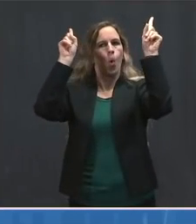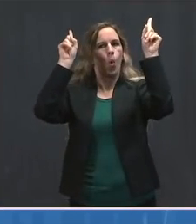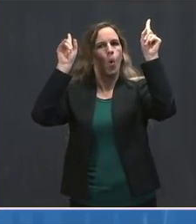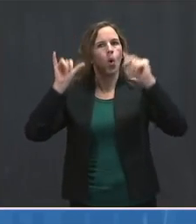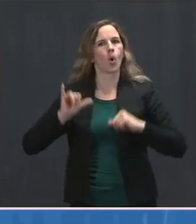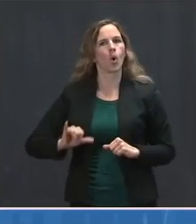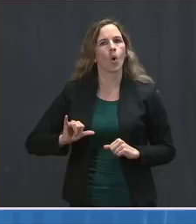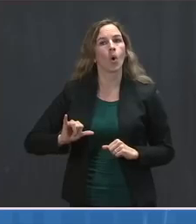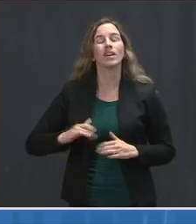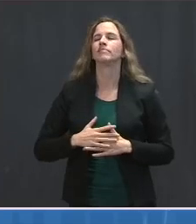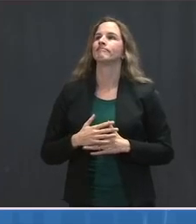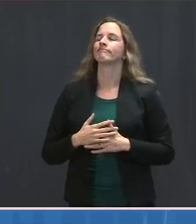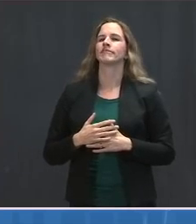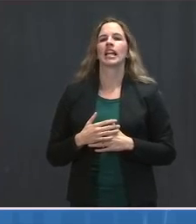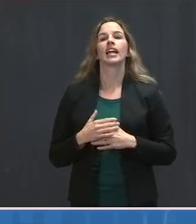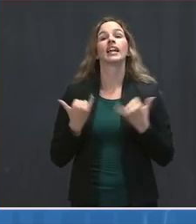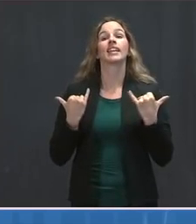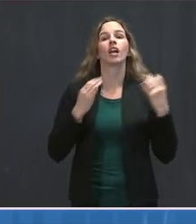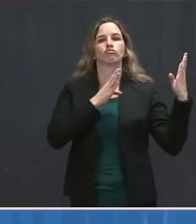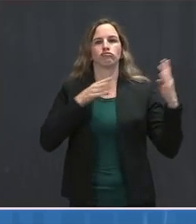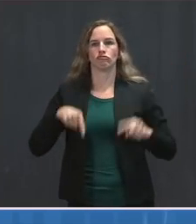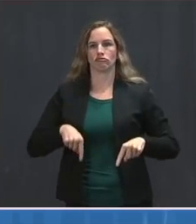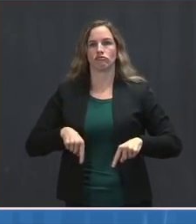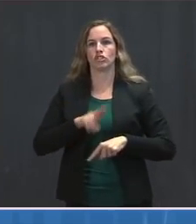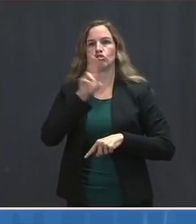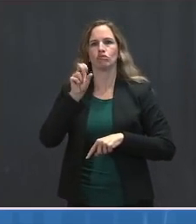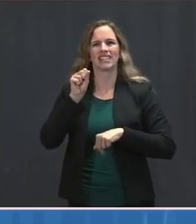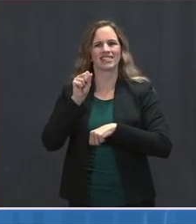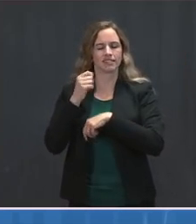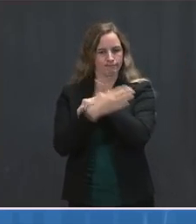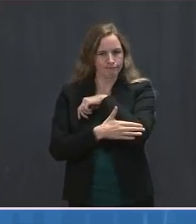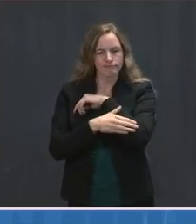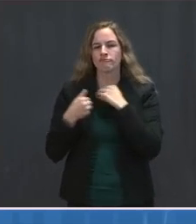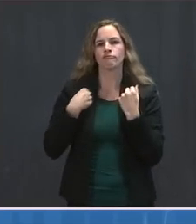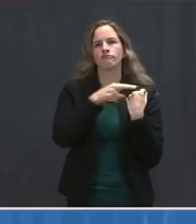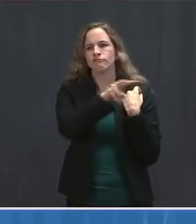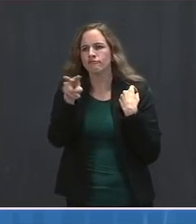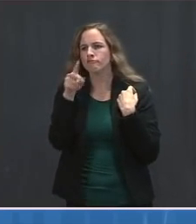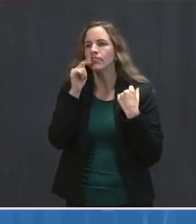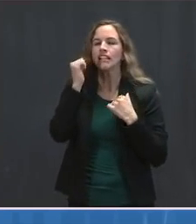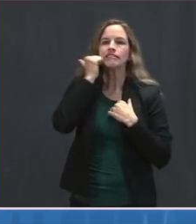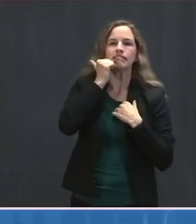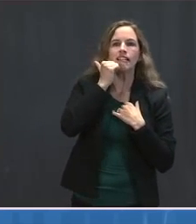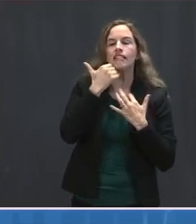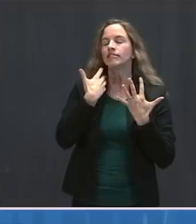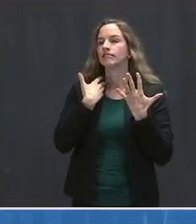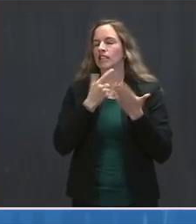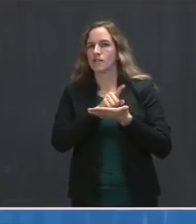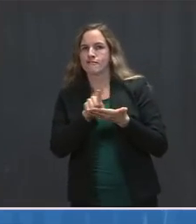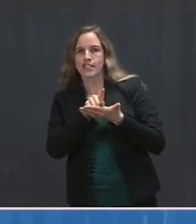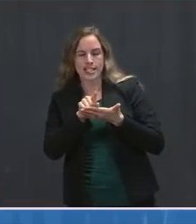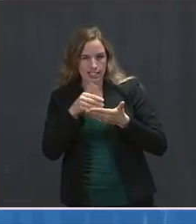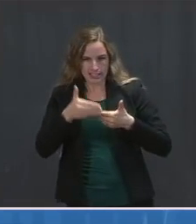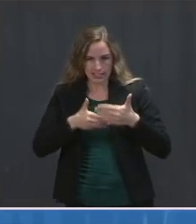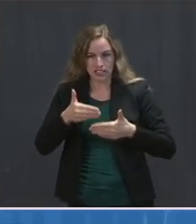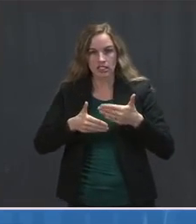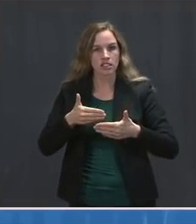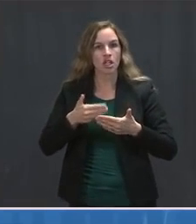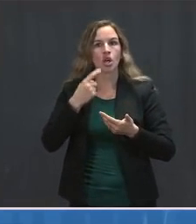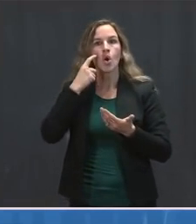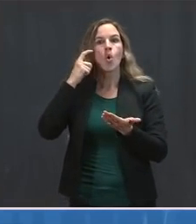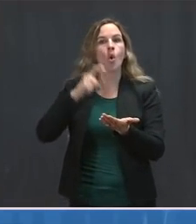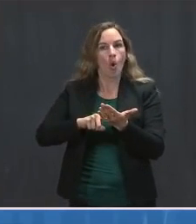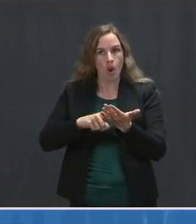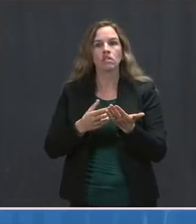country, clearly, as the days and the weeks go by, you see, as predicted, an increase in the prevalence of